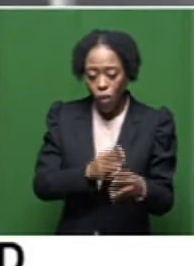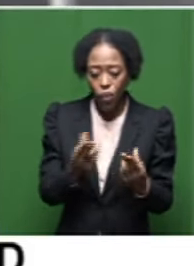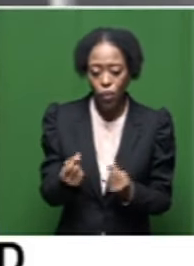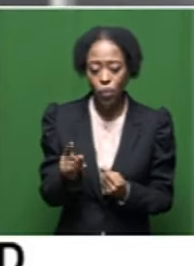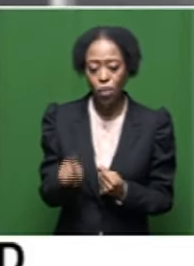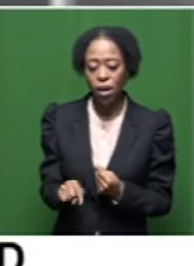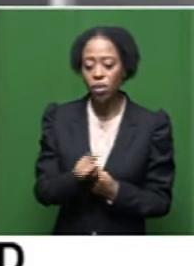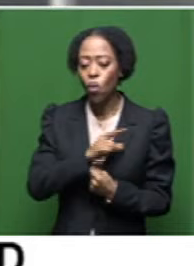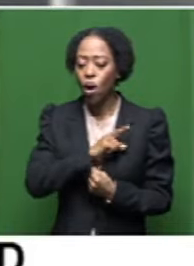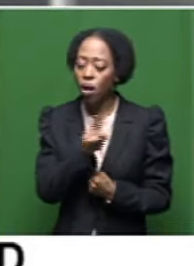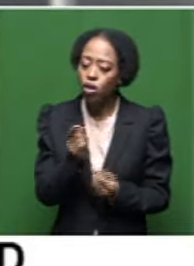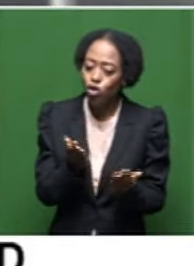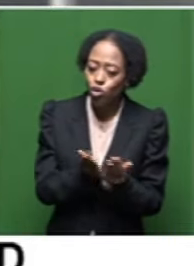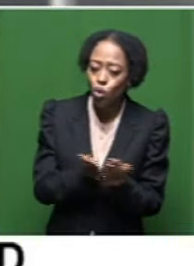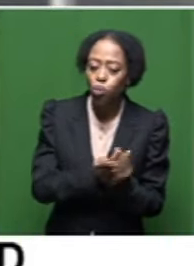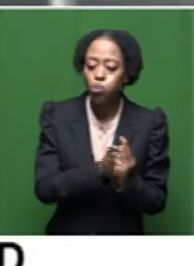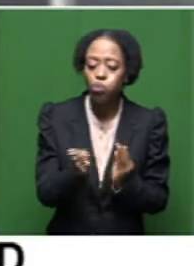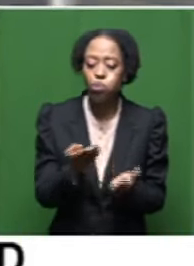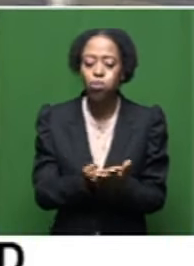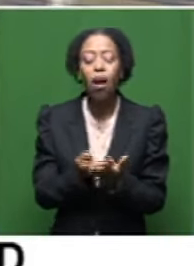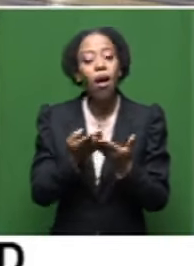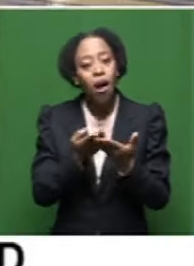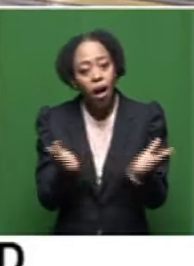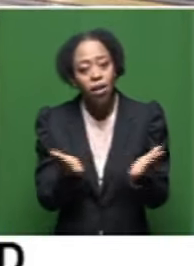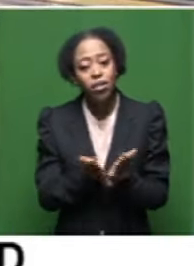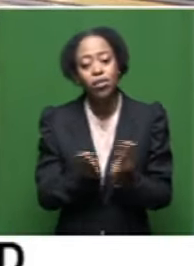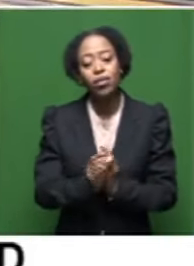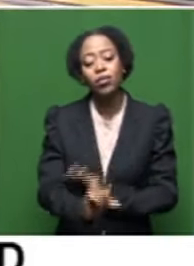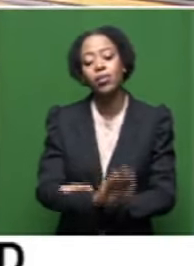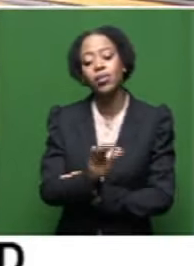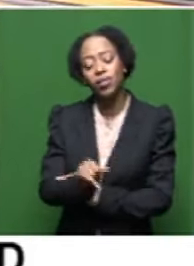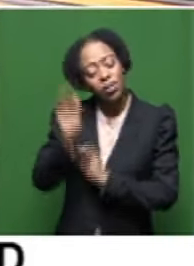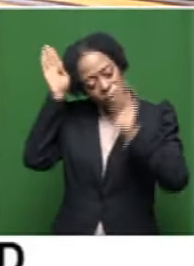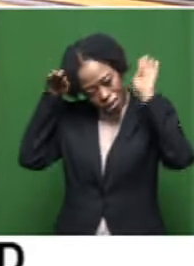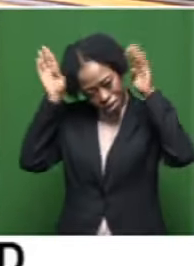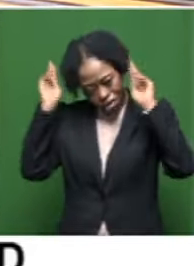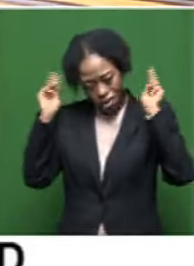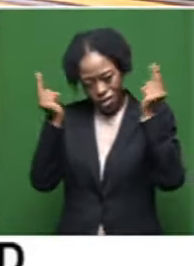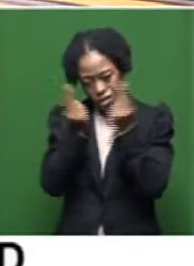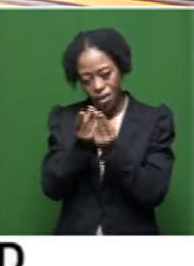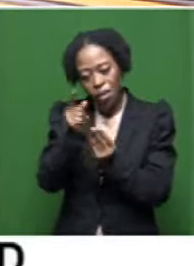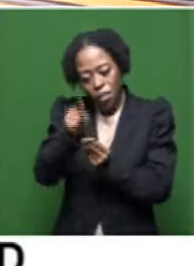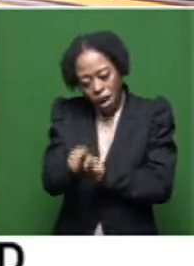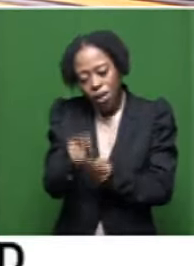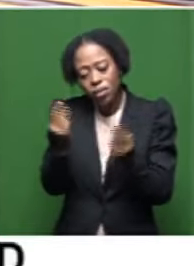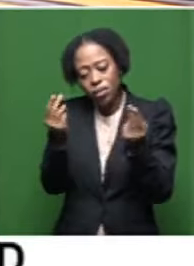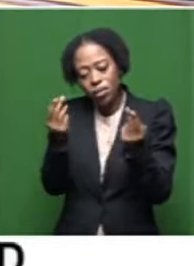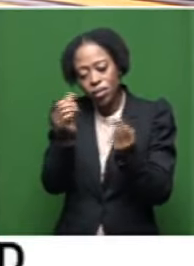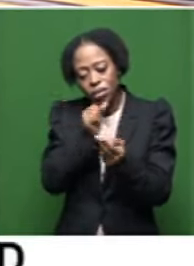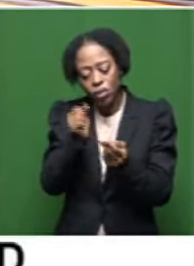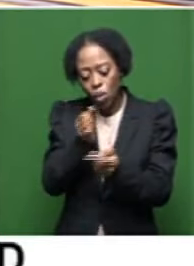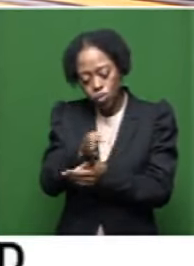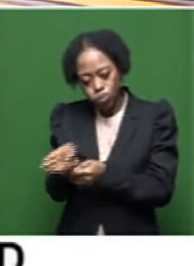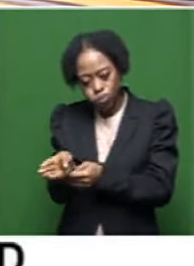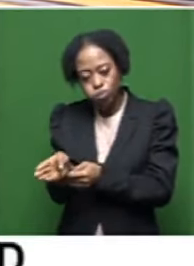bring artists into schools. Every school in South Africa, from creche to university, should have an artist in residence.